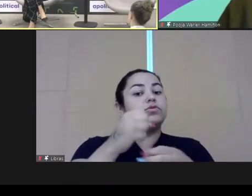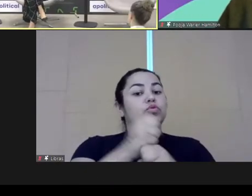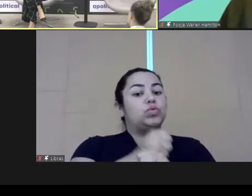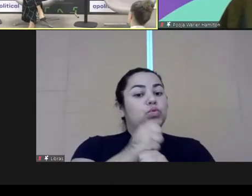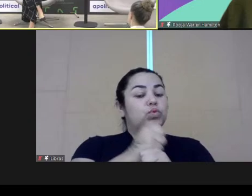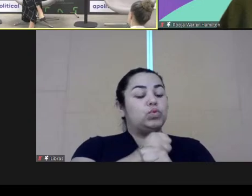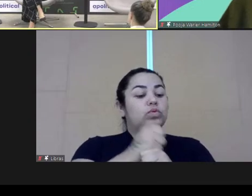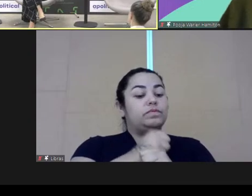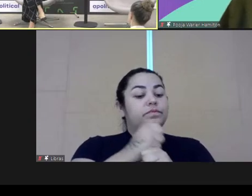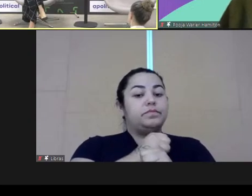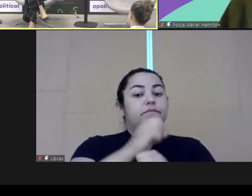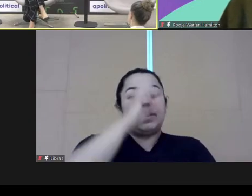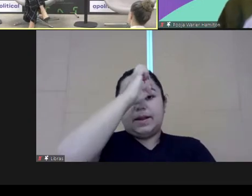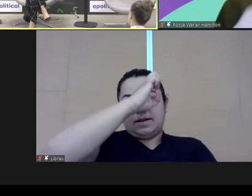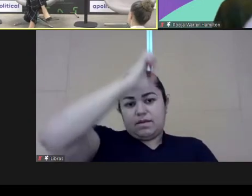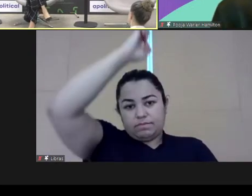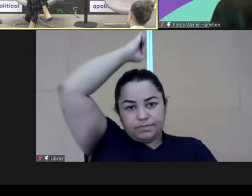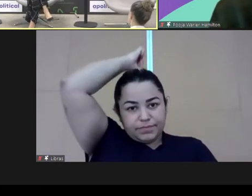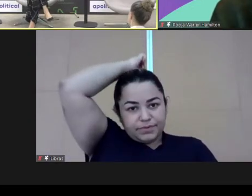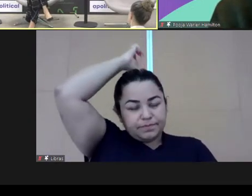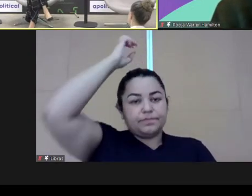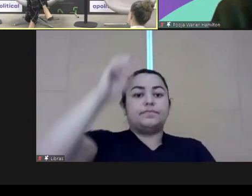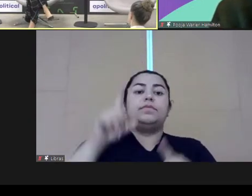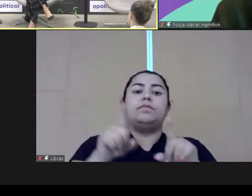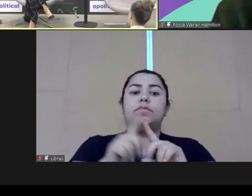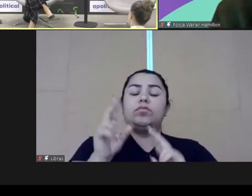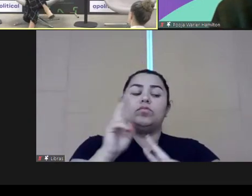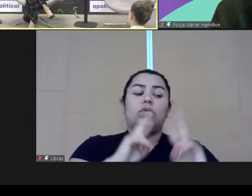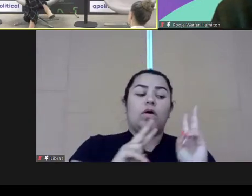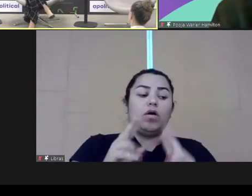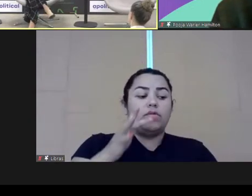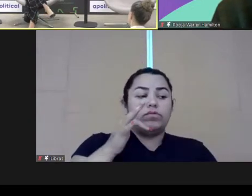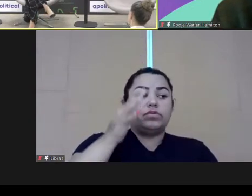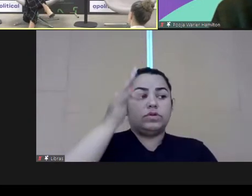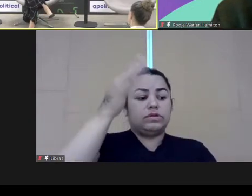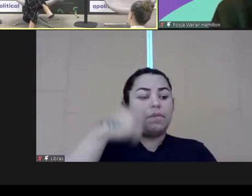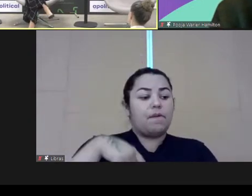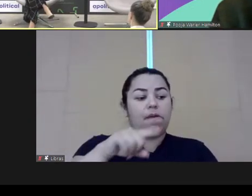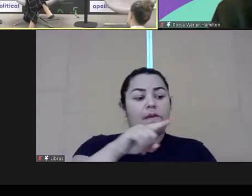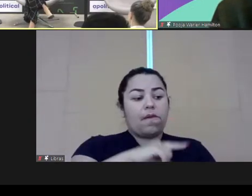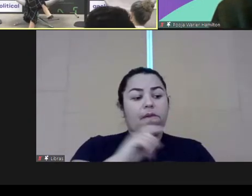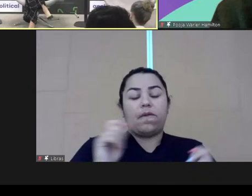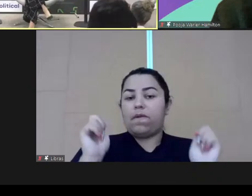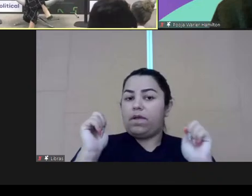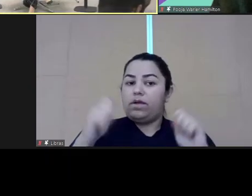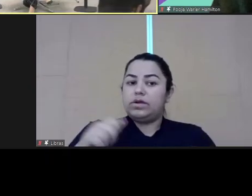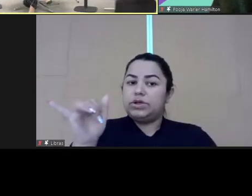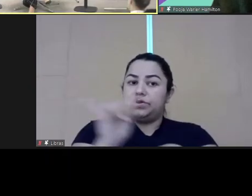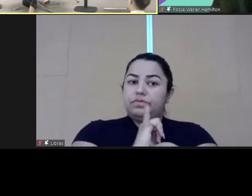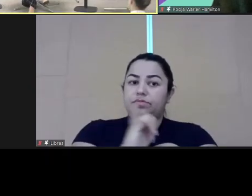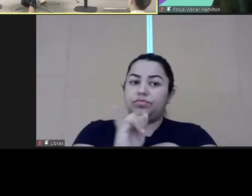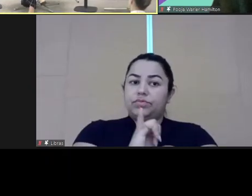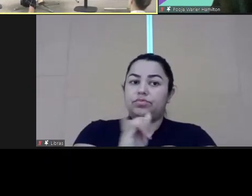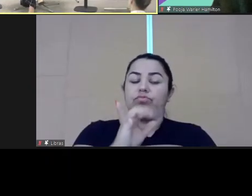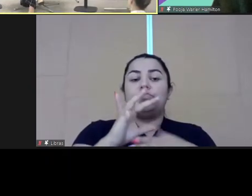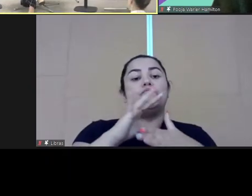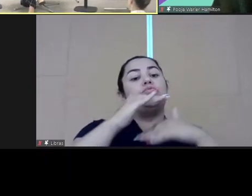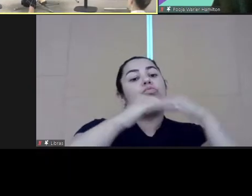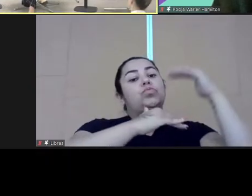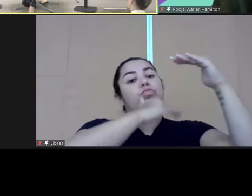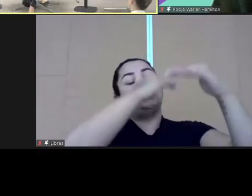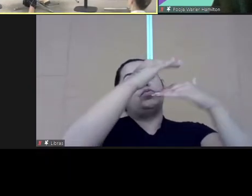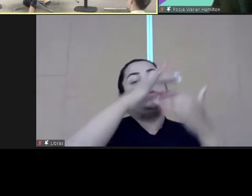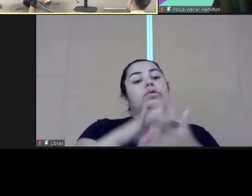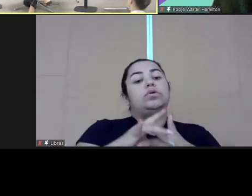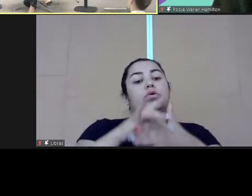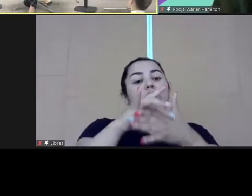throughout programs throughout that were developed here at ENAPI and we have to take a look at the sustainability of